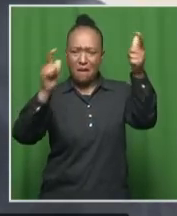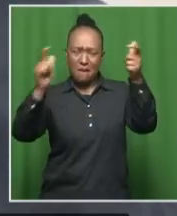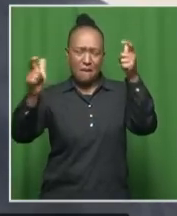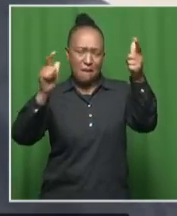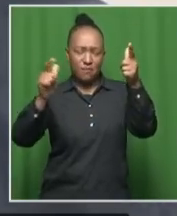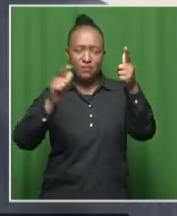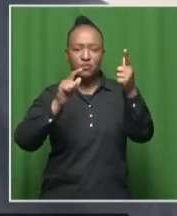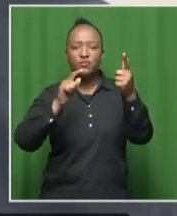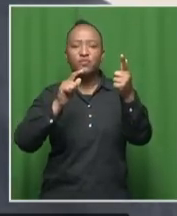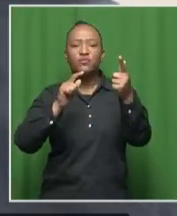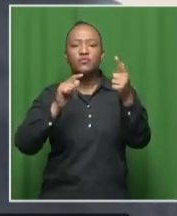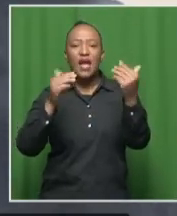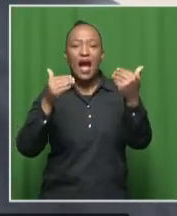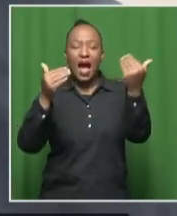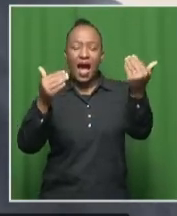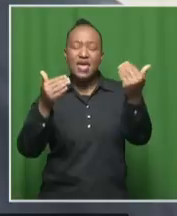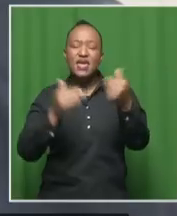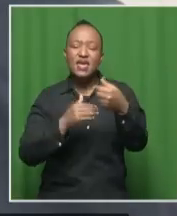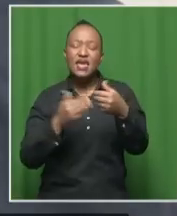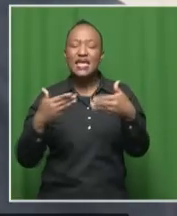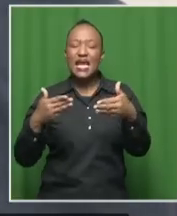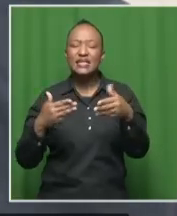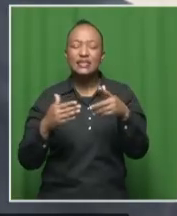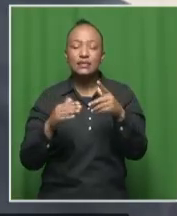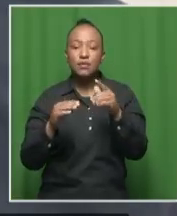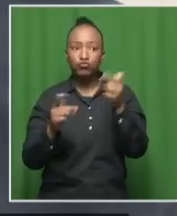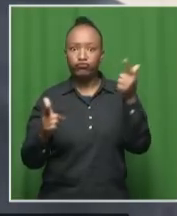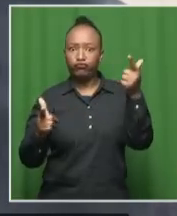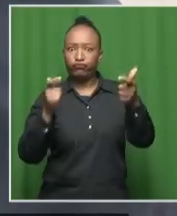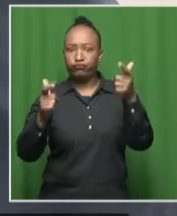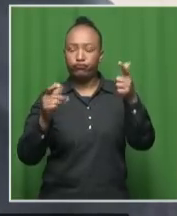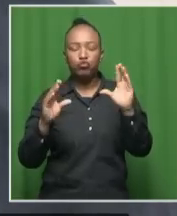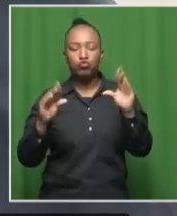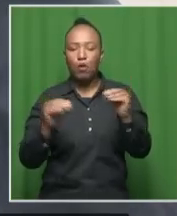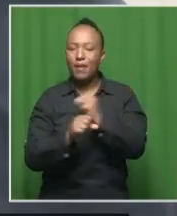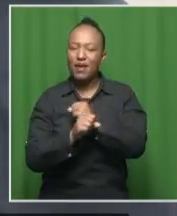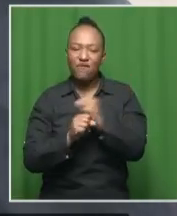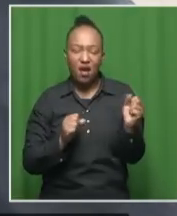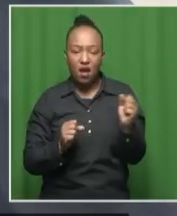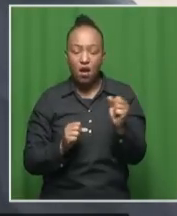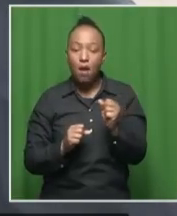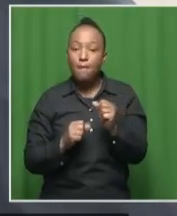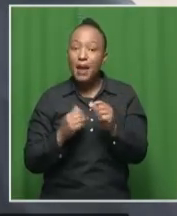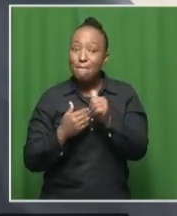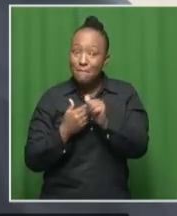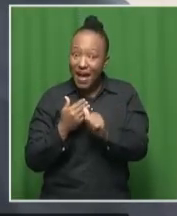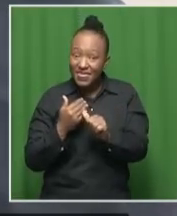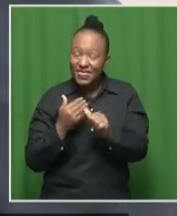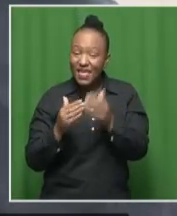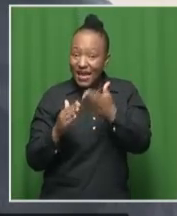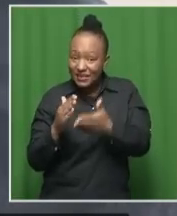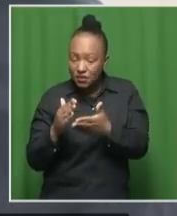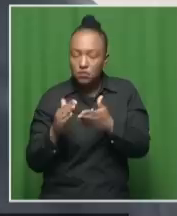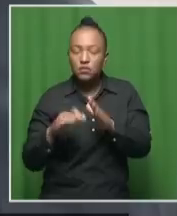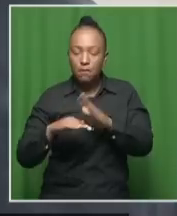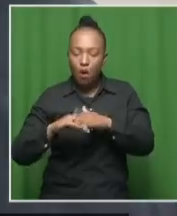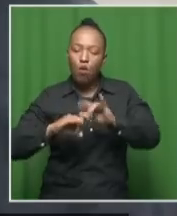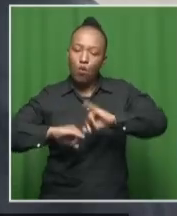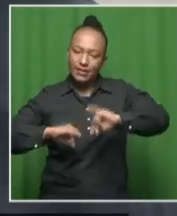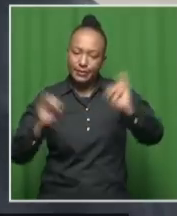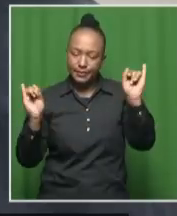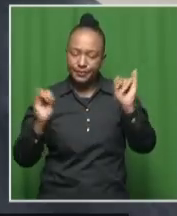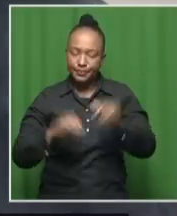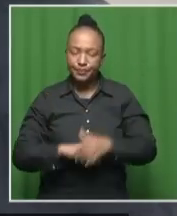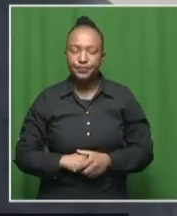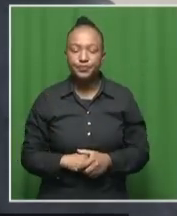gate side. They were shooting there again. So the shooting don't stop. It just gets, it's just worse when it's month end. And as far as the